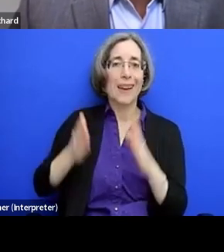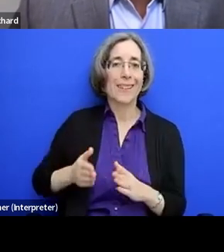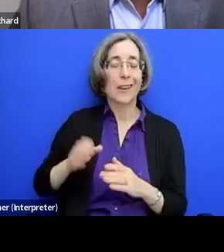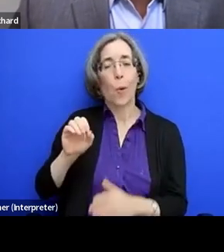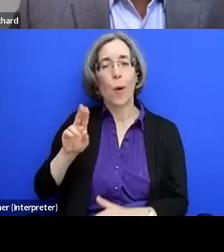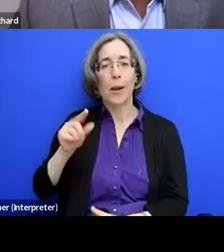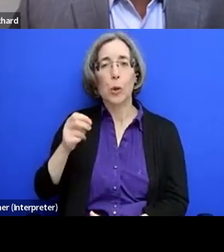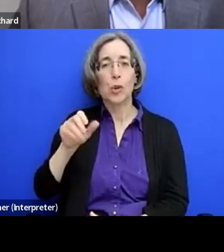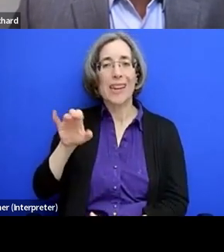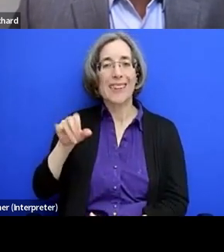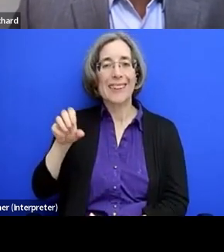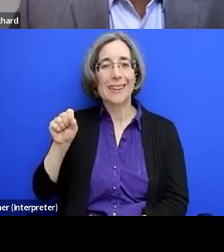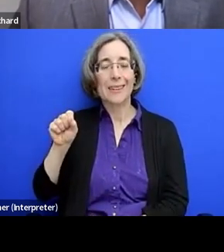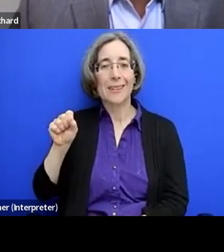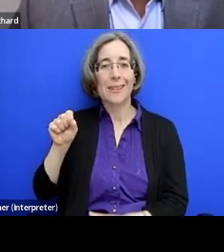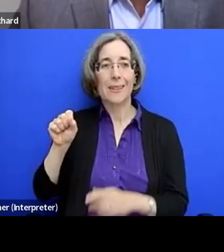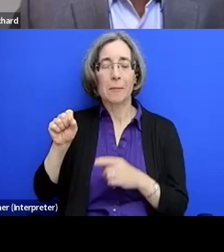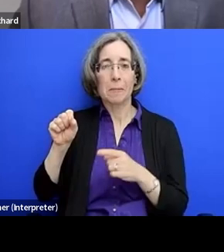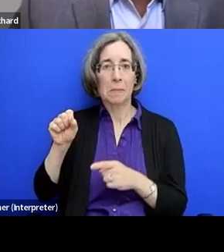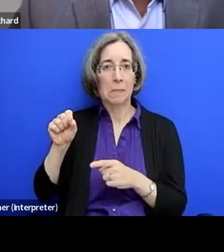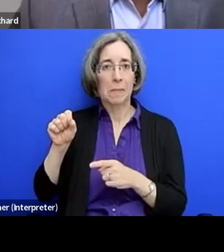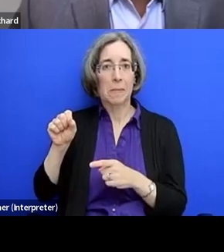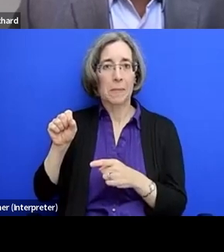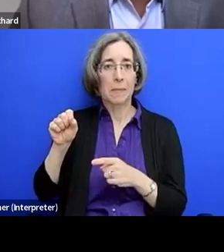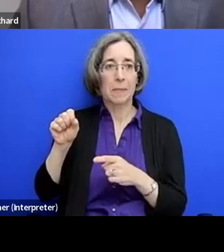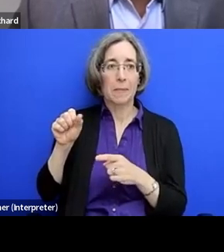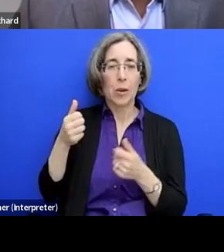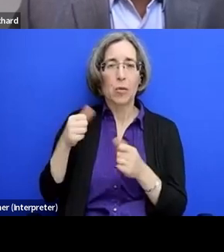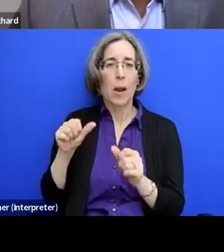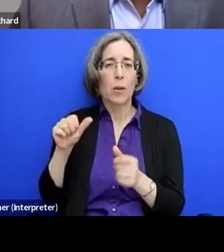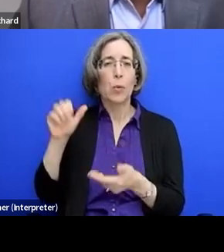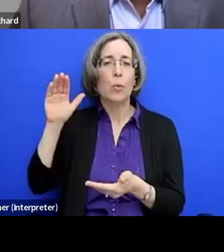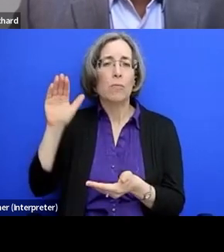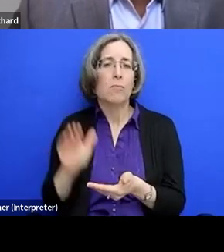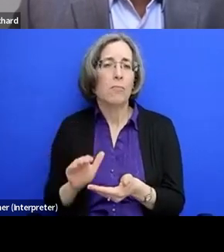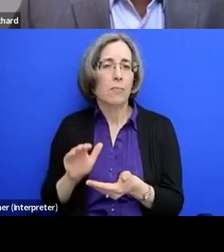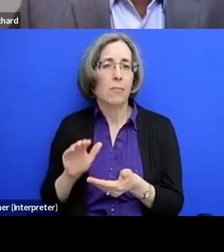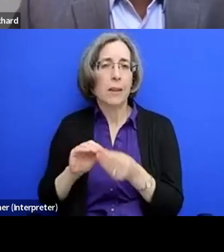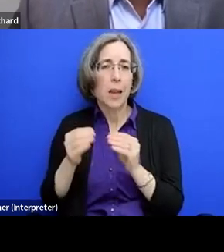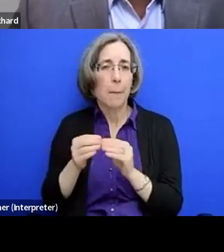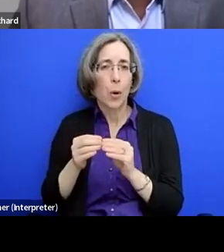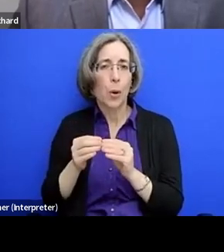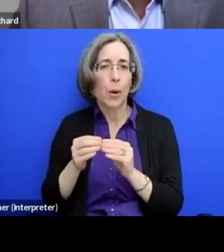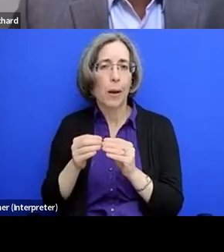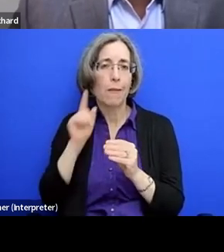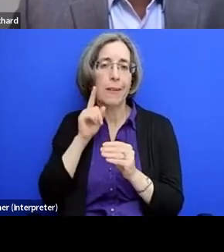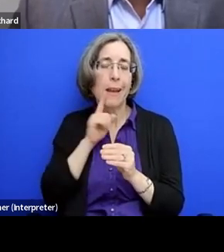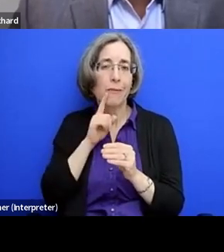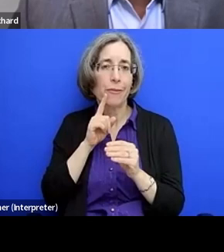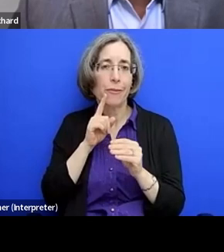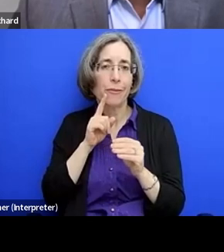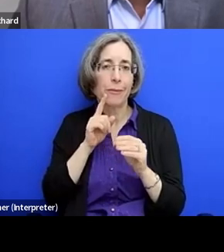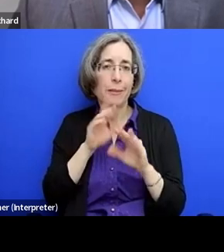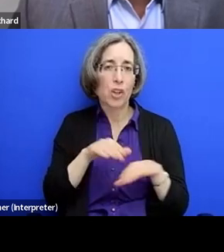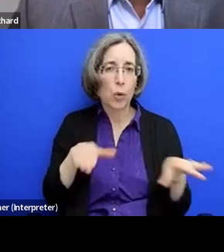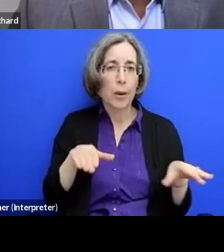deaf children if they were in deaf families. And I haven't really found anything like that so far, but there are people like Maria Kaladi working